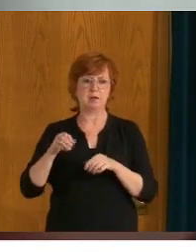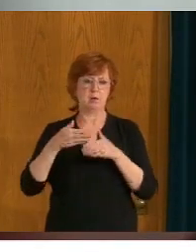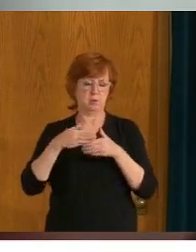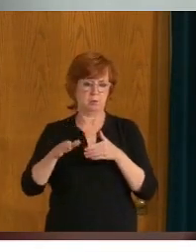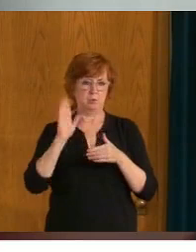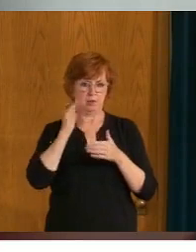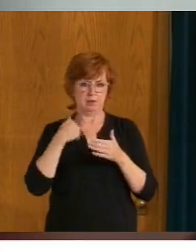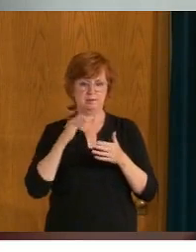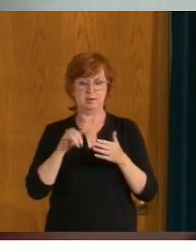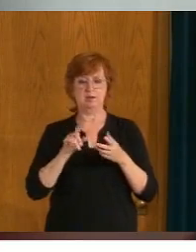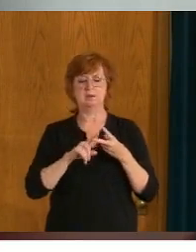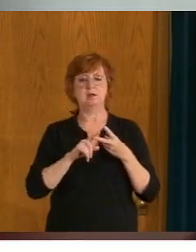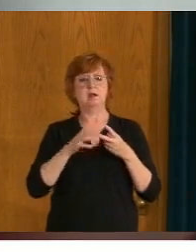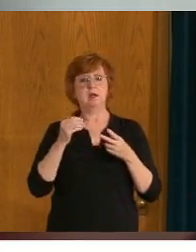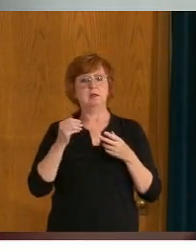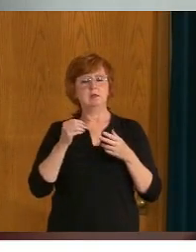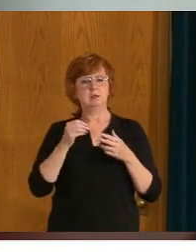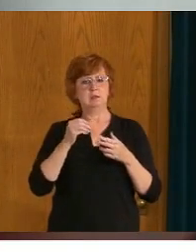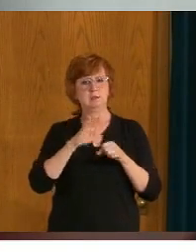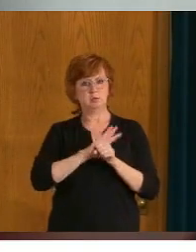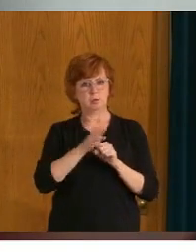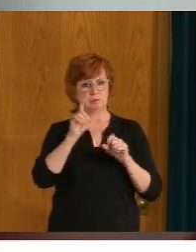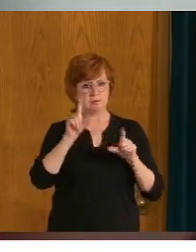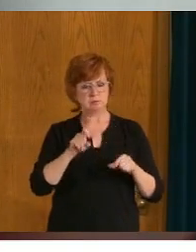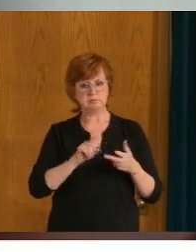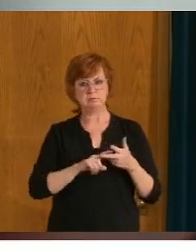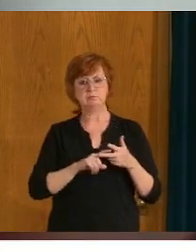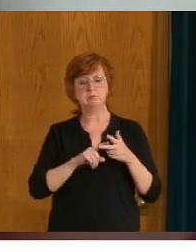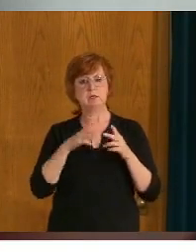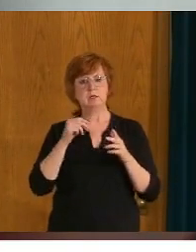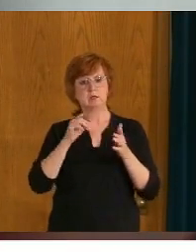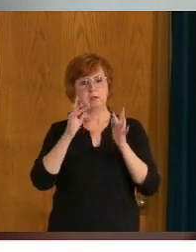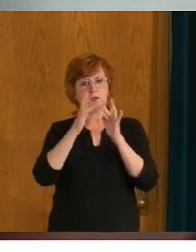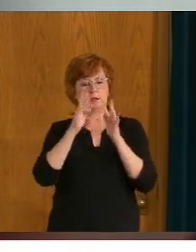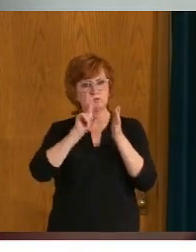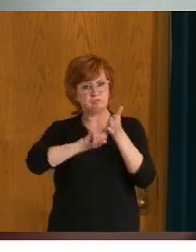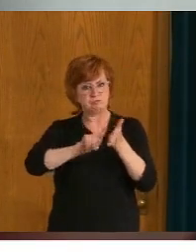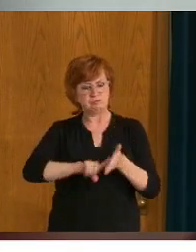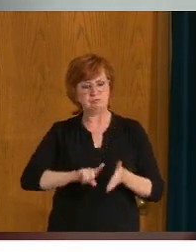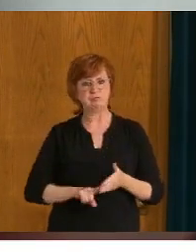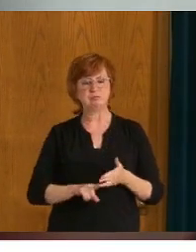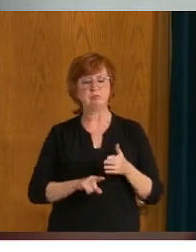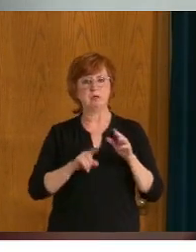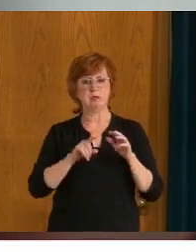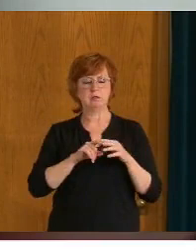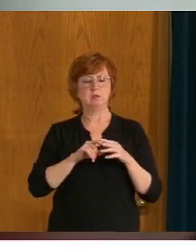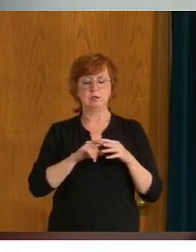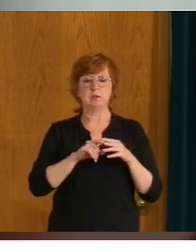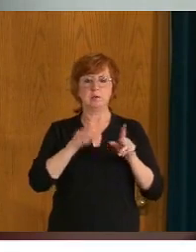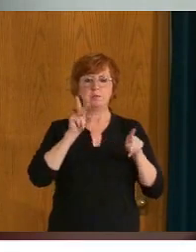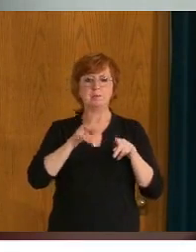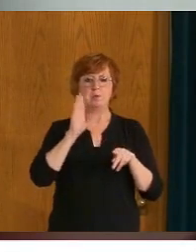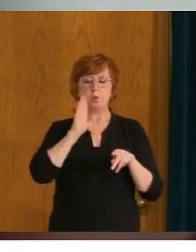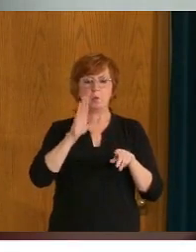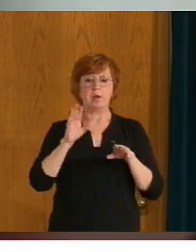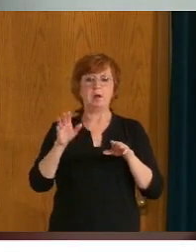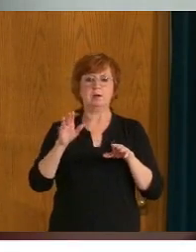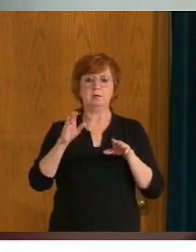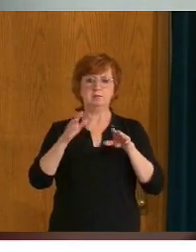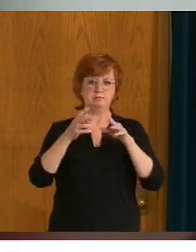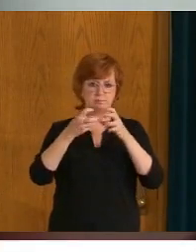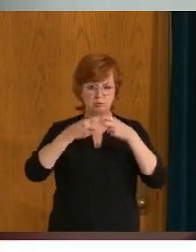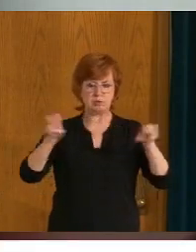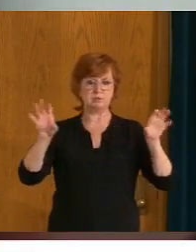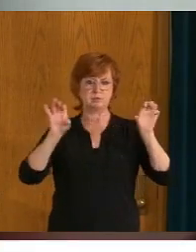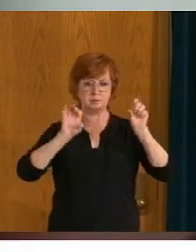contact tracing and, uh, testing and, and whatnot. But also staff moving back into their positions and seeing more services in the health